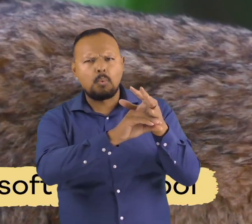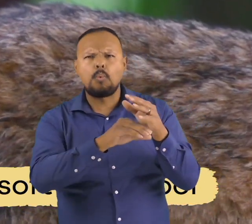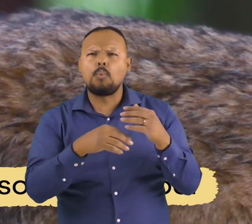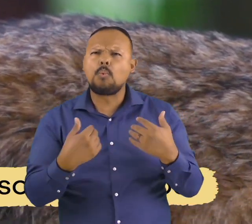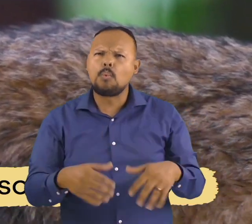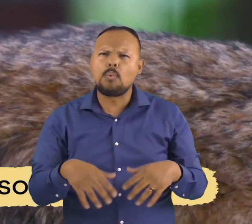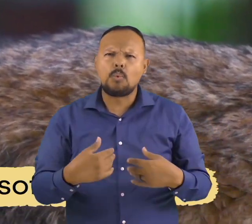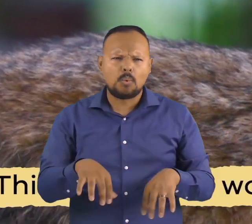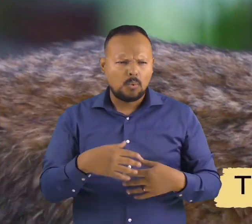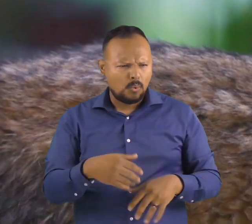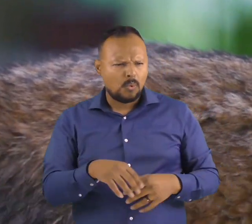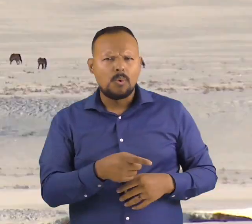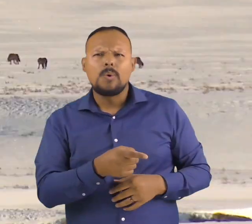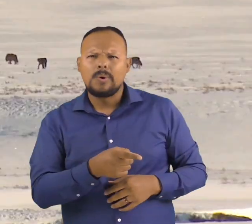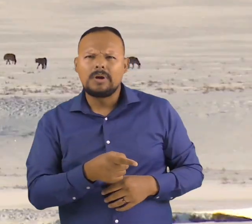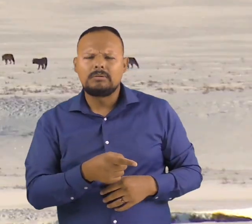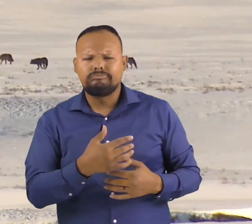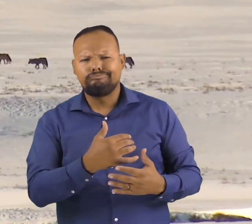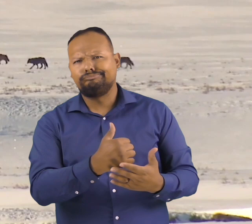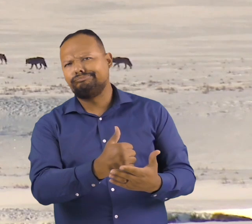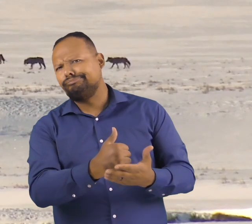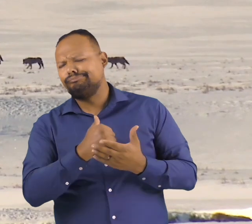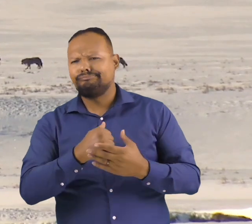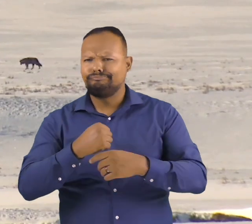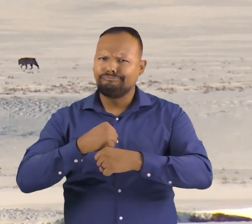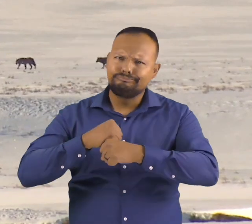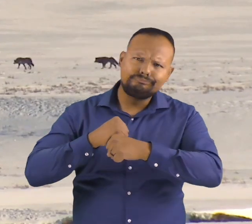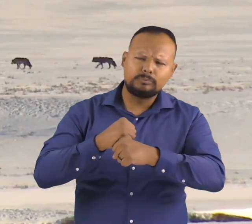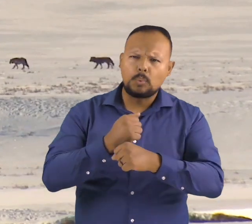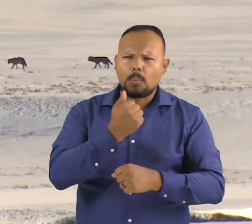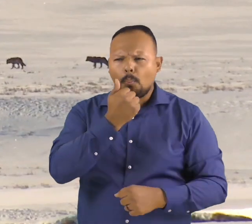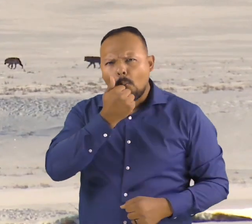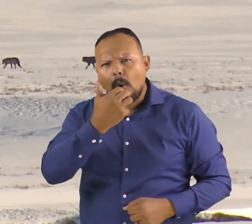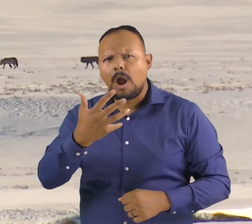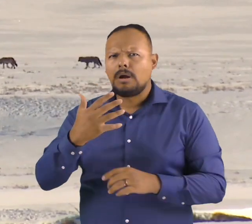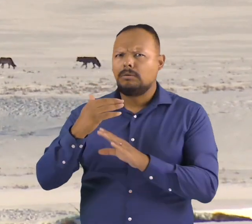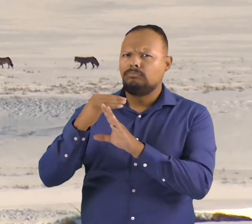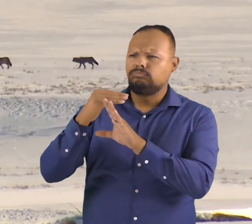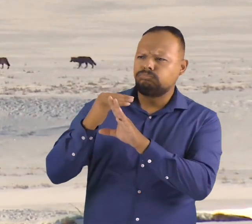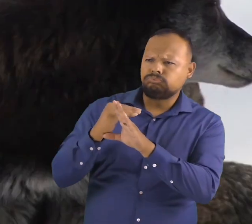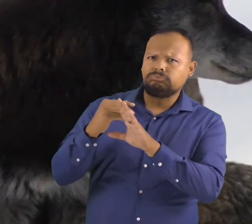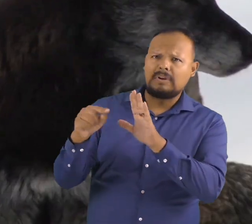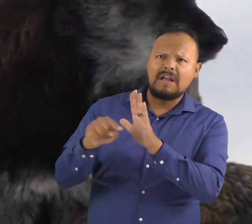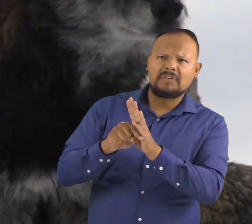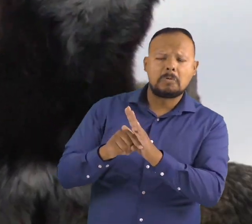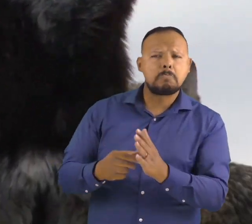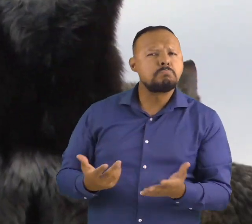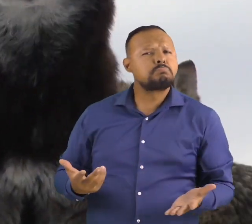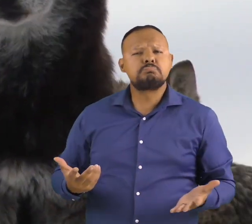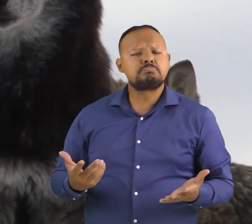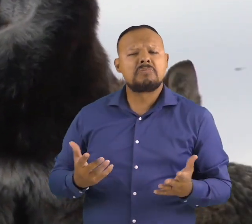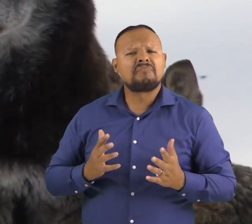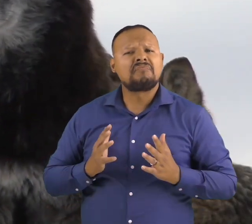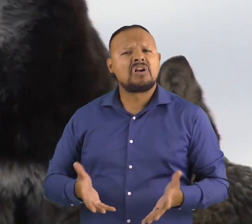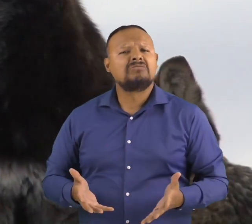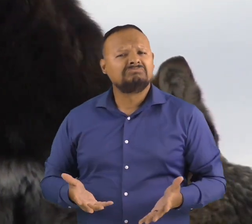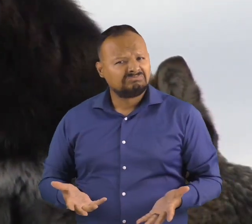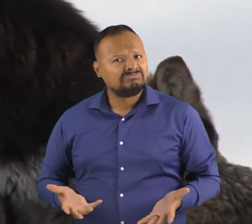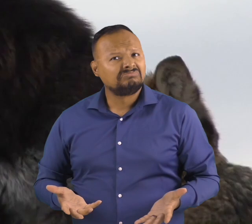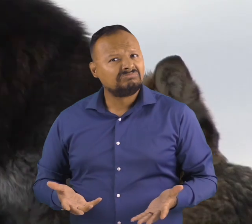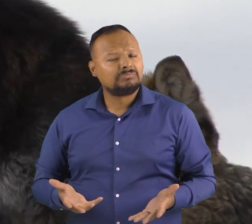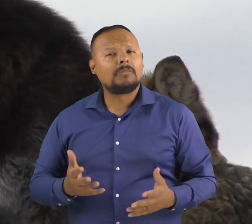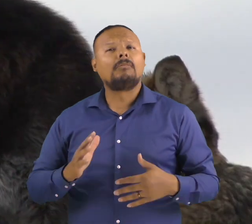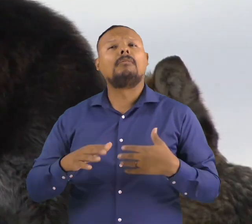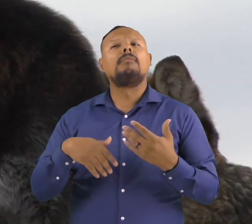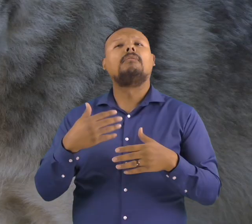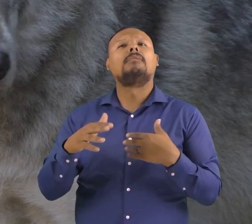the wolf from the elements. These layers are so warm that wolves can comfortably tolerate temperatures far below